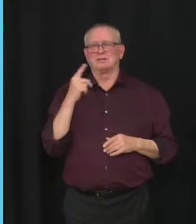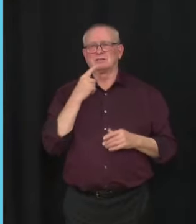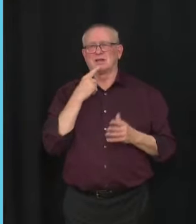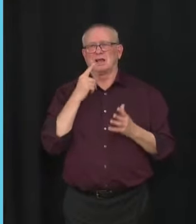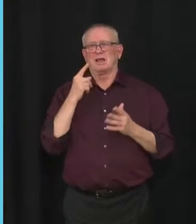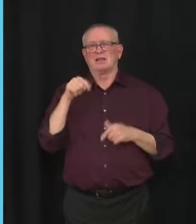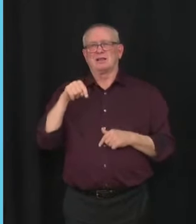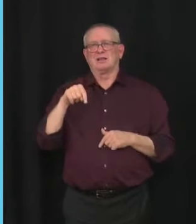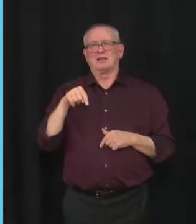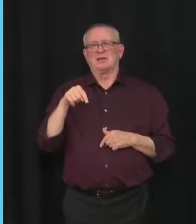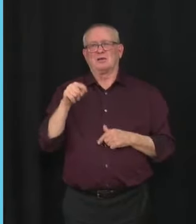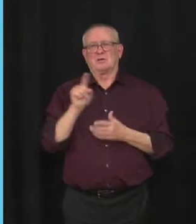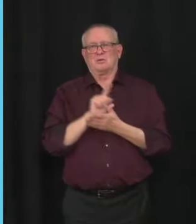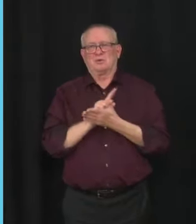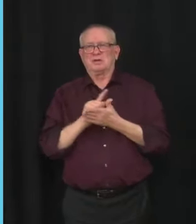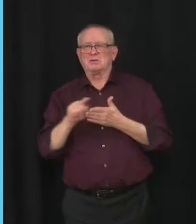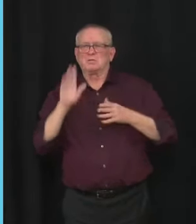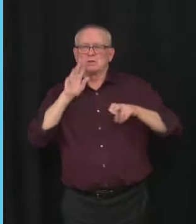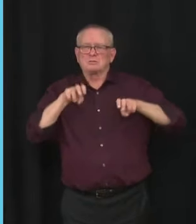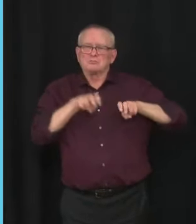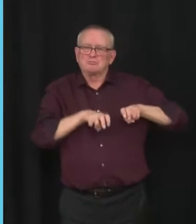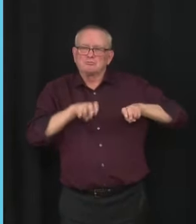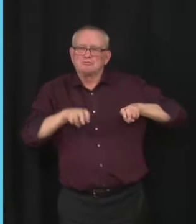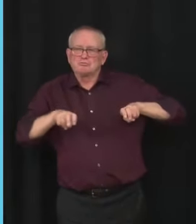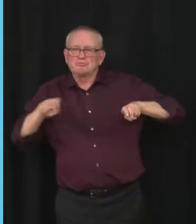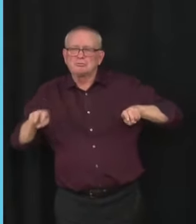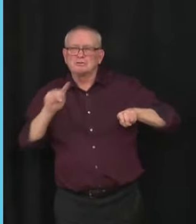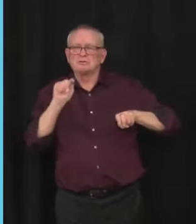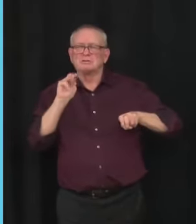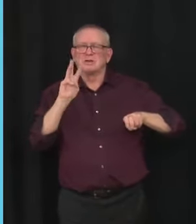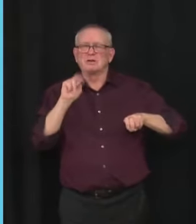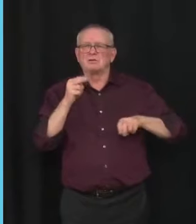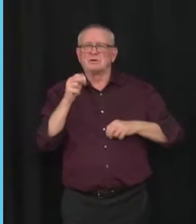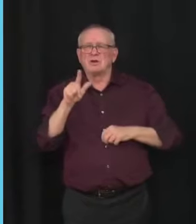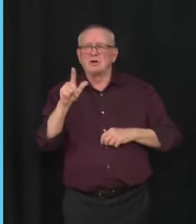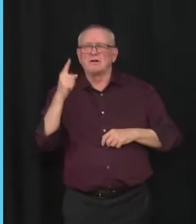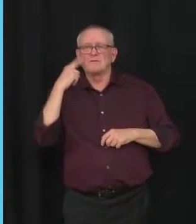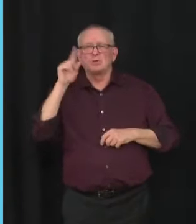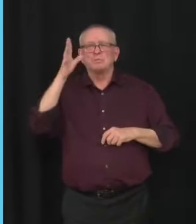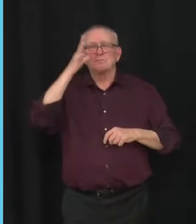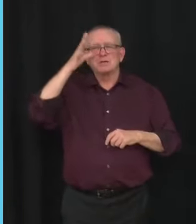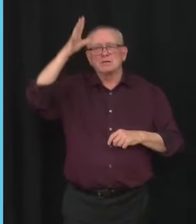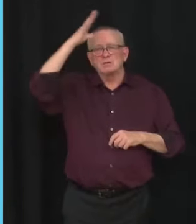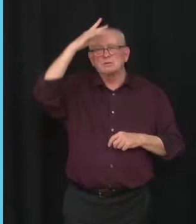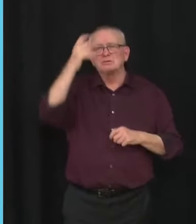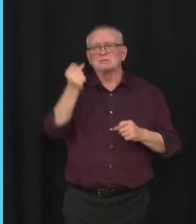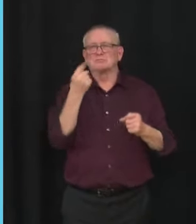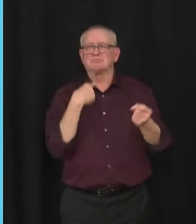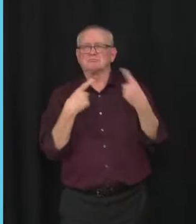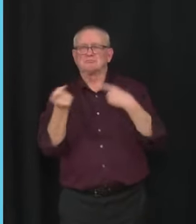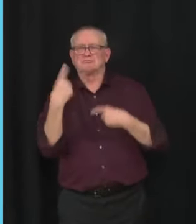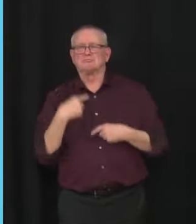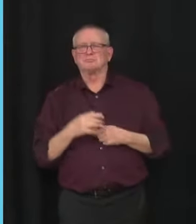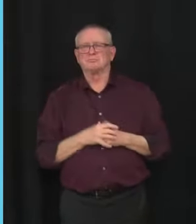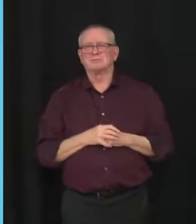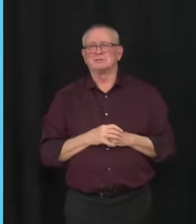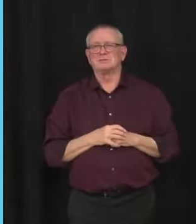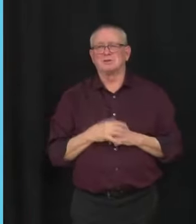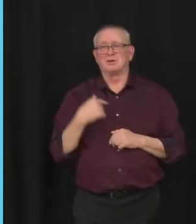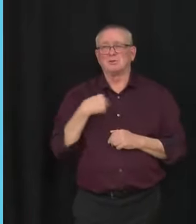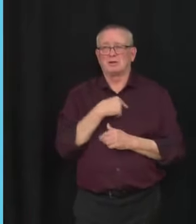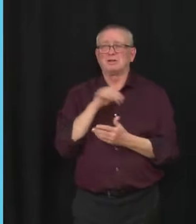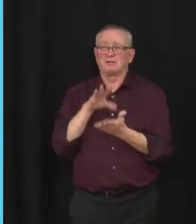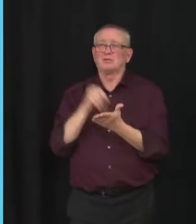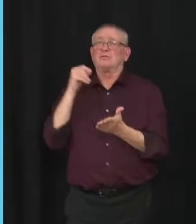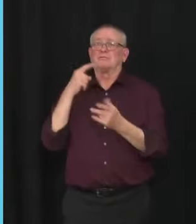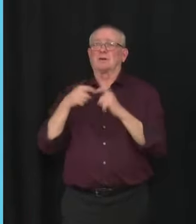week to do a town hall for parents because really it's about, you know, what we learned and we had a tremendous example of this with a table